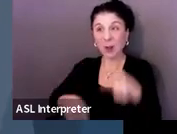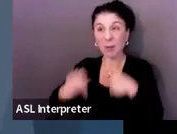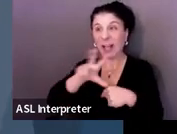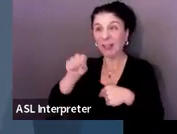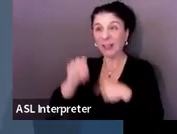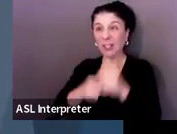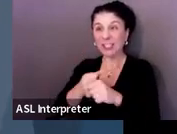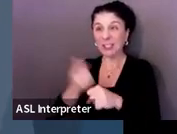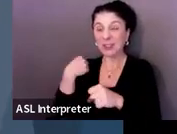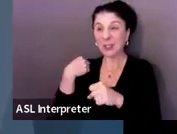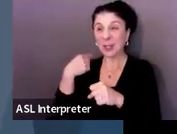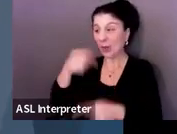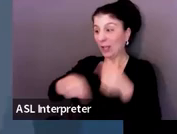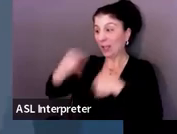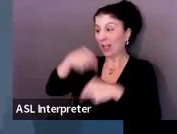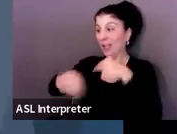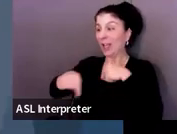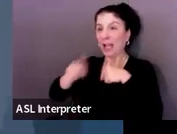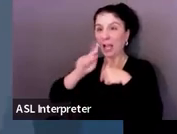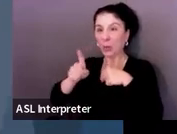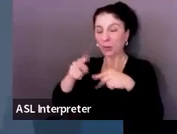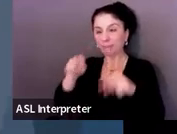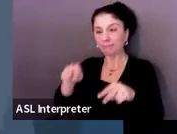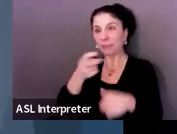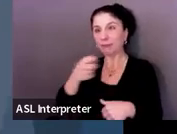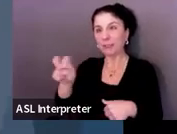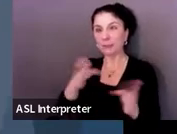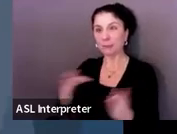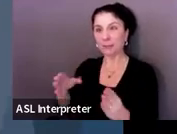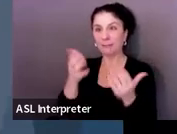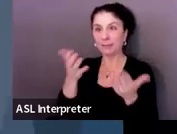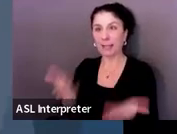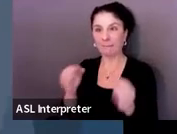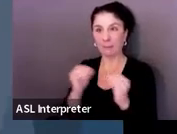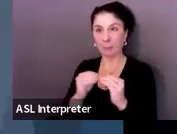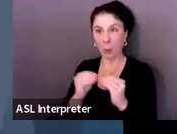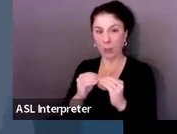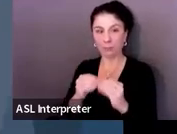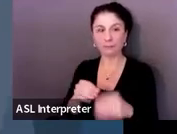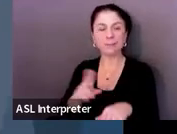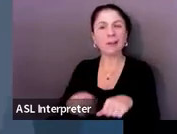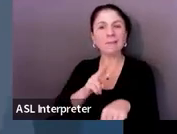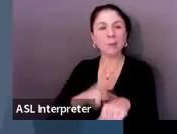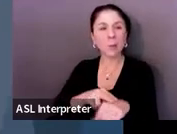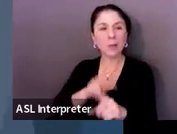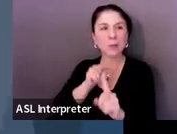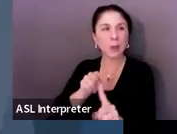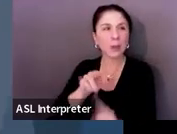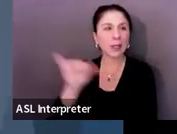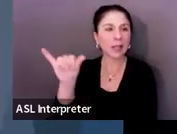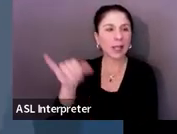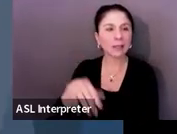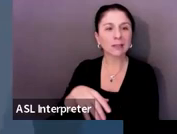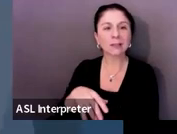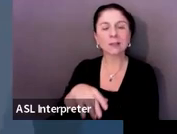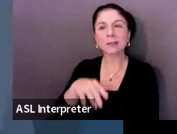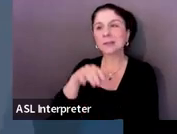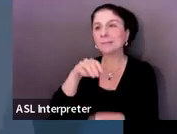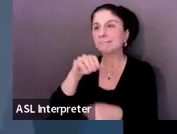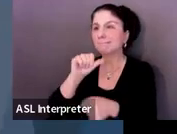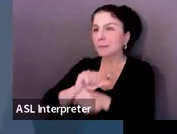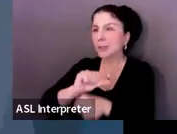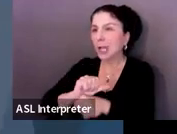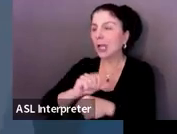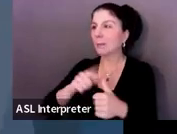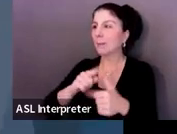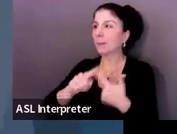was always trying to think about skills, of course, and, you know, jobs around the school and that type of thing. But I never really thought it out all the way to what